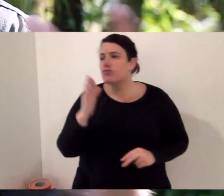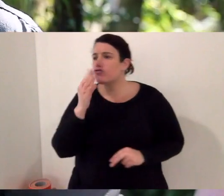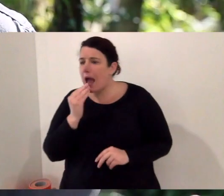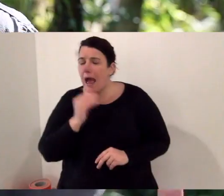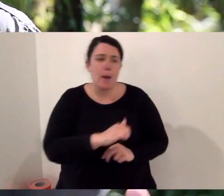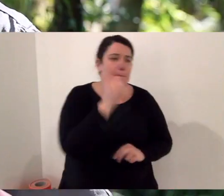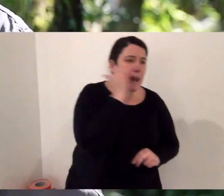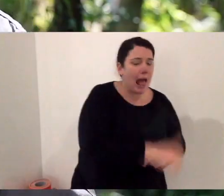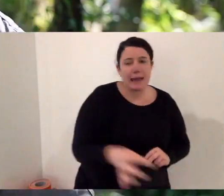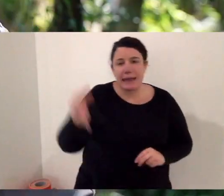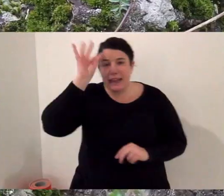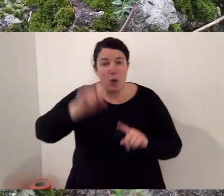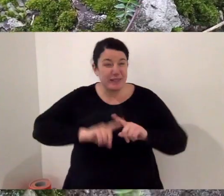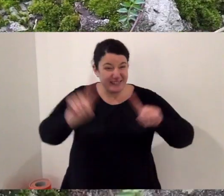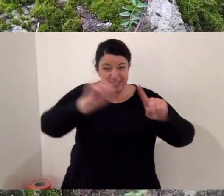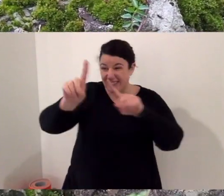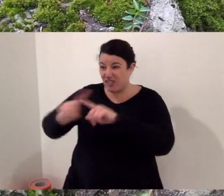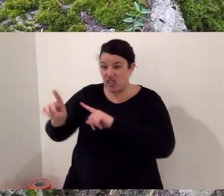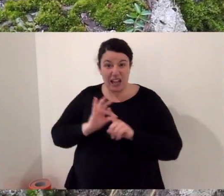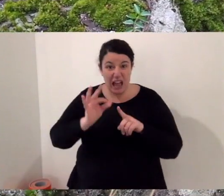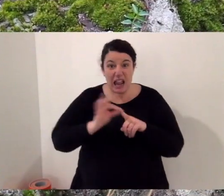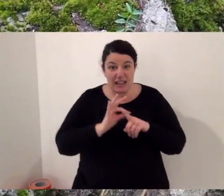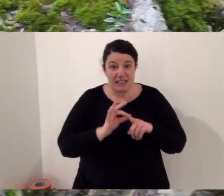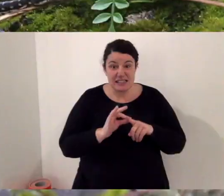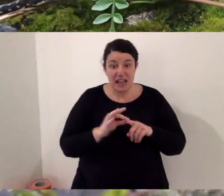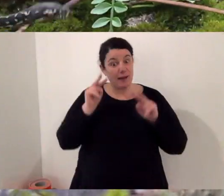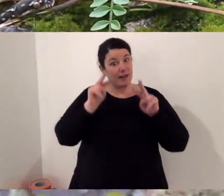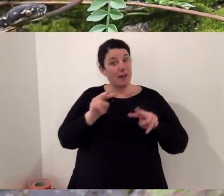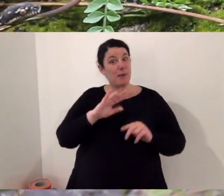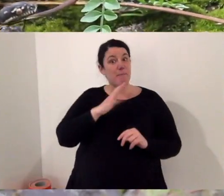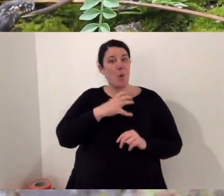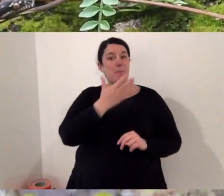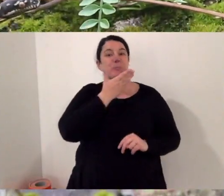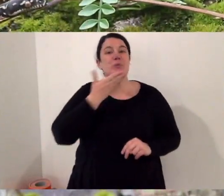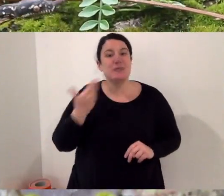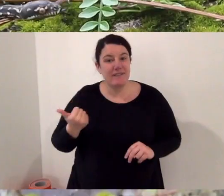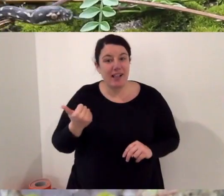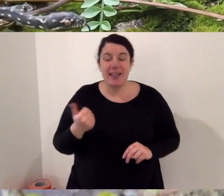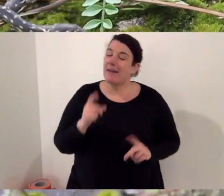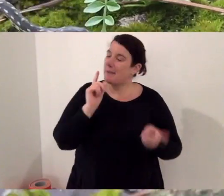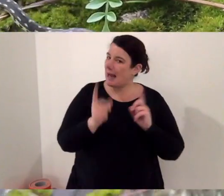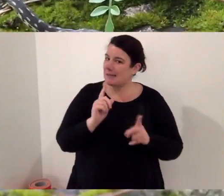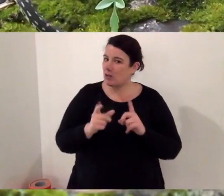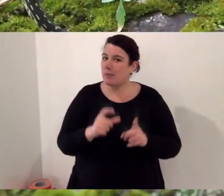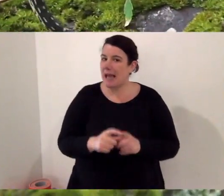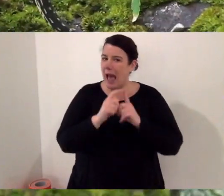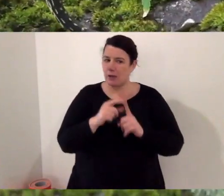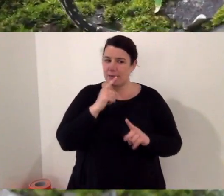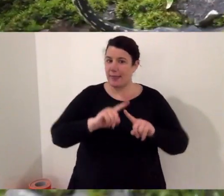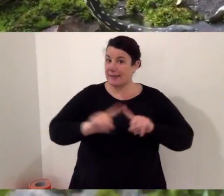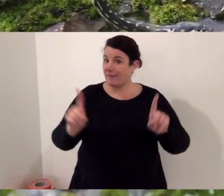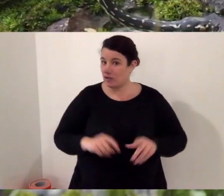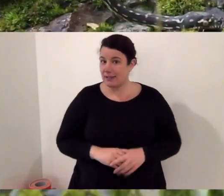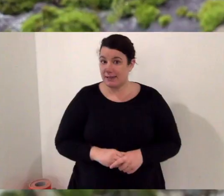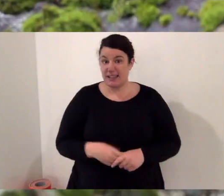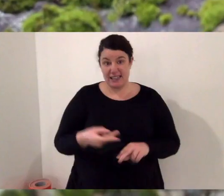more coloured. Made from greens to browns to black and yellows. And they're normally more visually beautiful than venomous snakes.